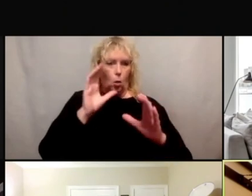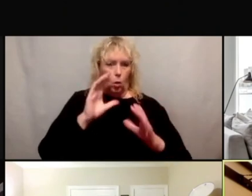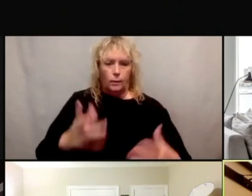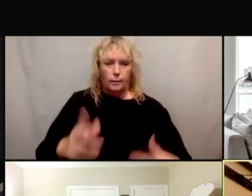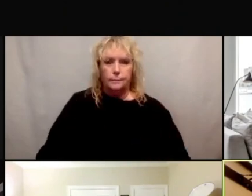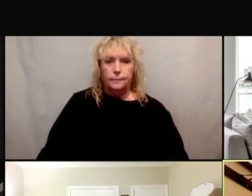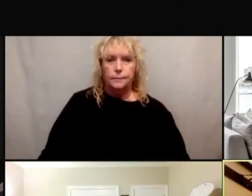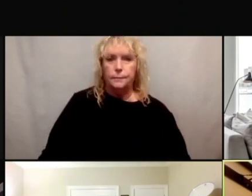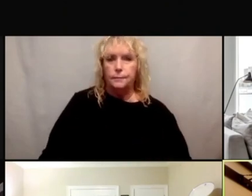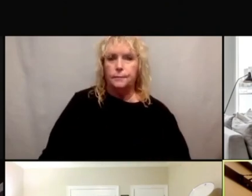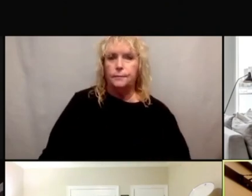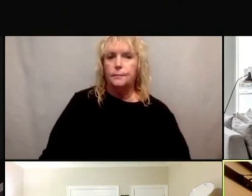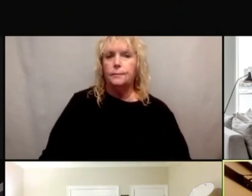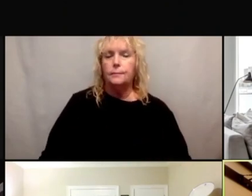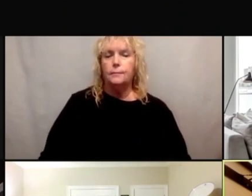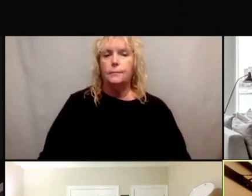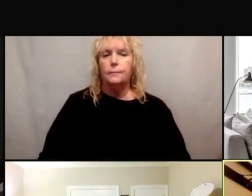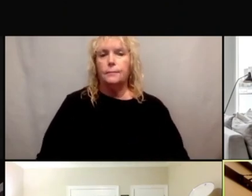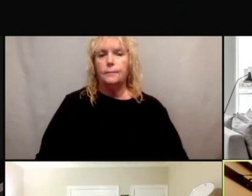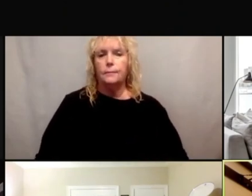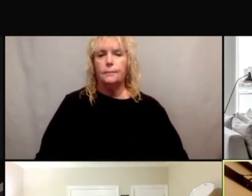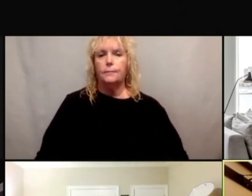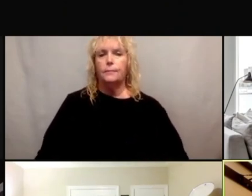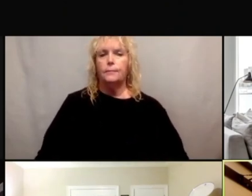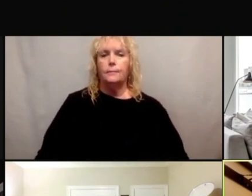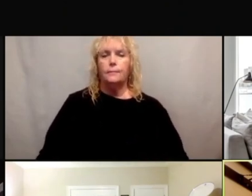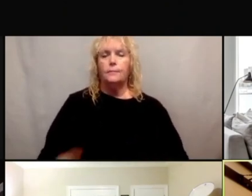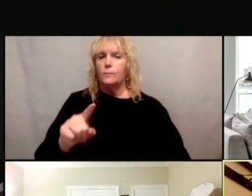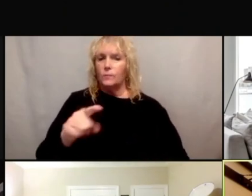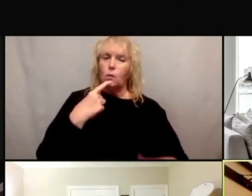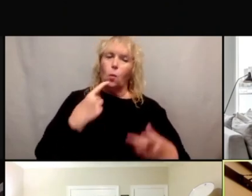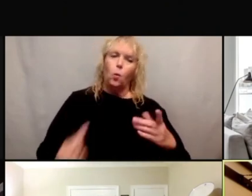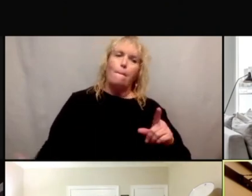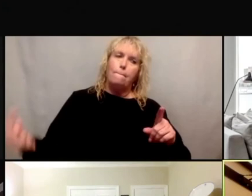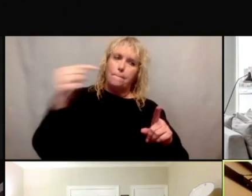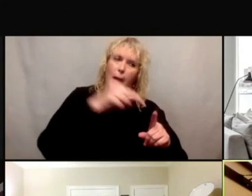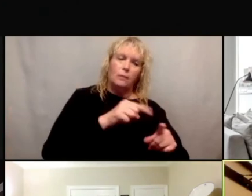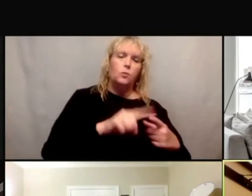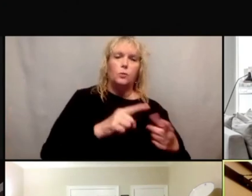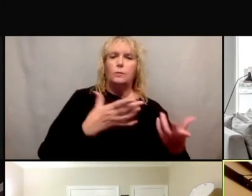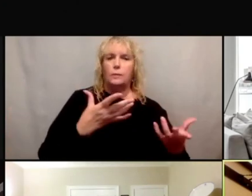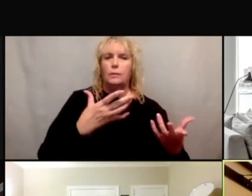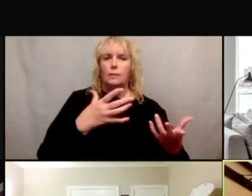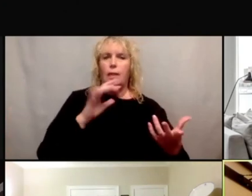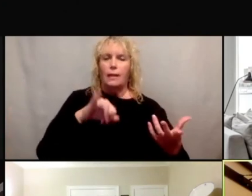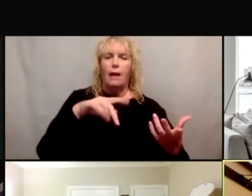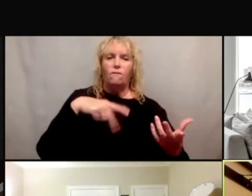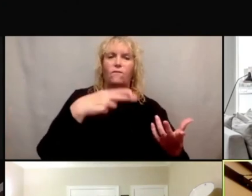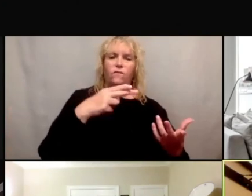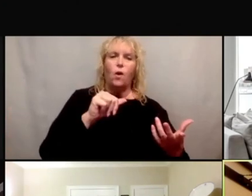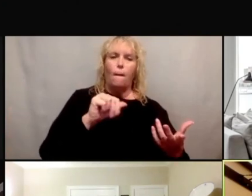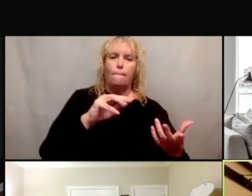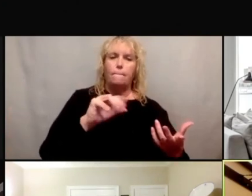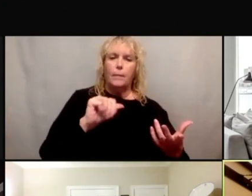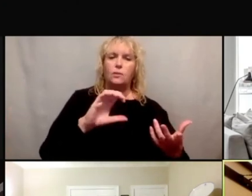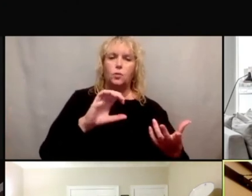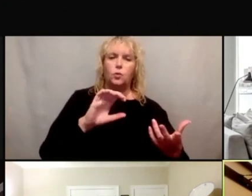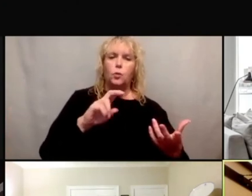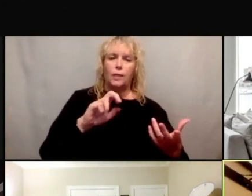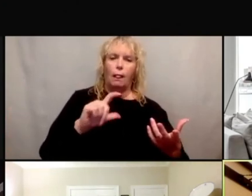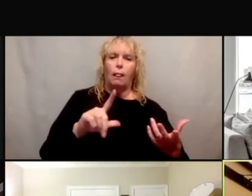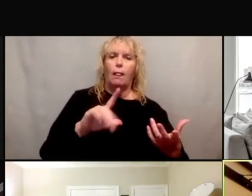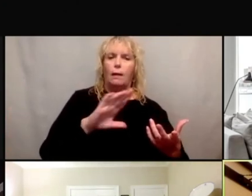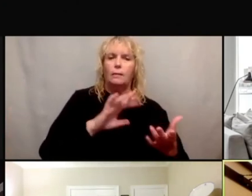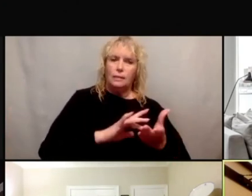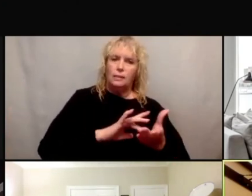Well, again, it goes back to my opening statement about, you know, the pharmaceutical companies, you know, they have to